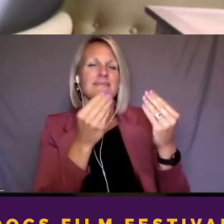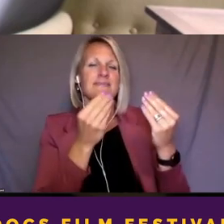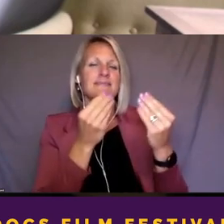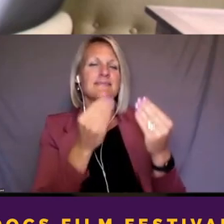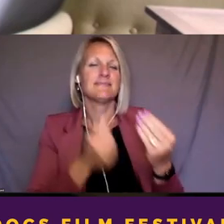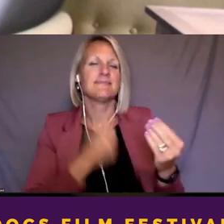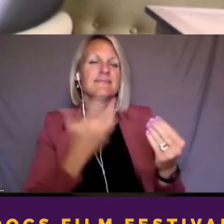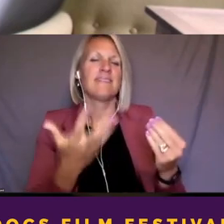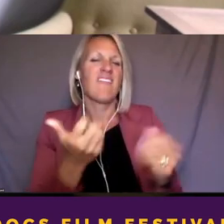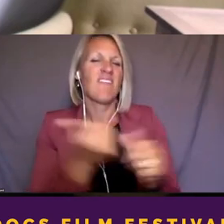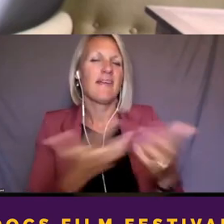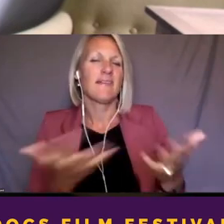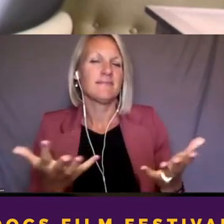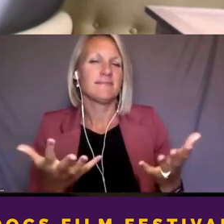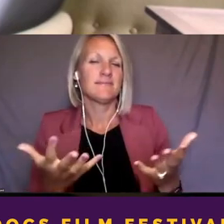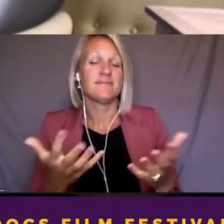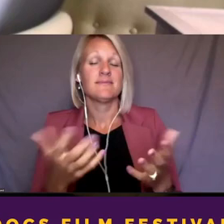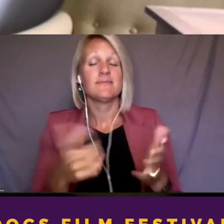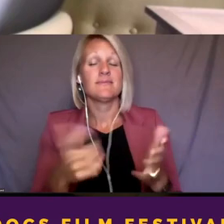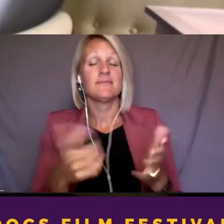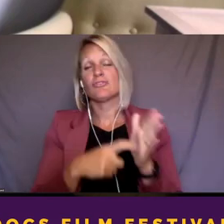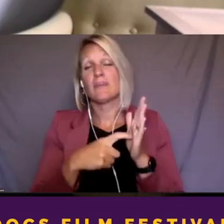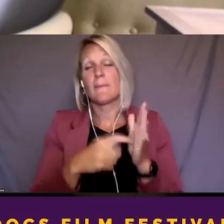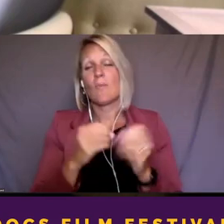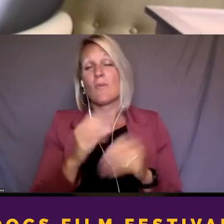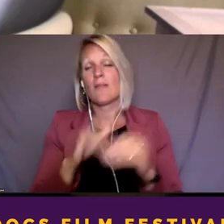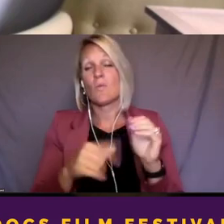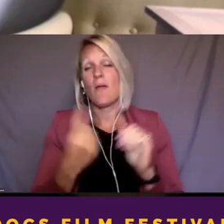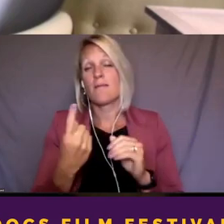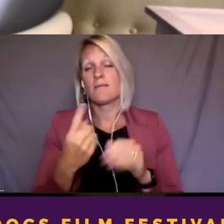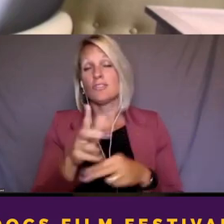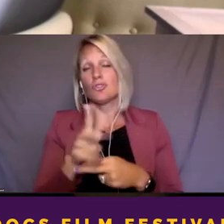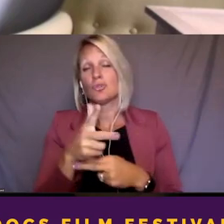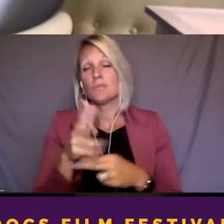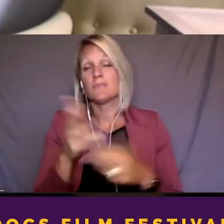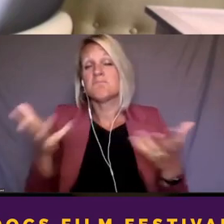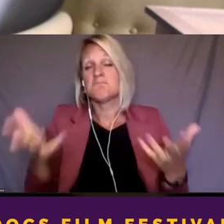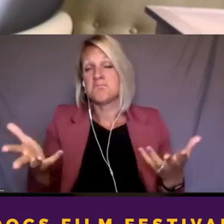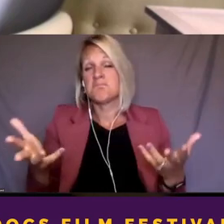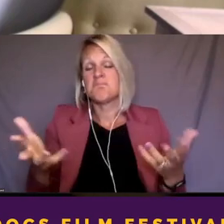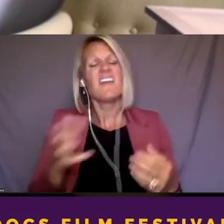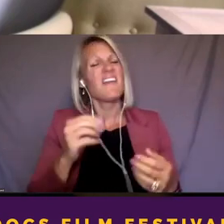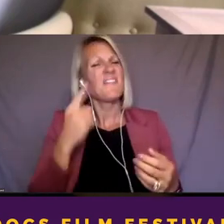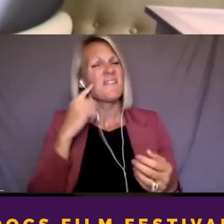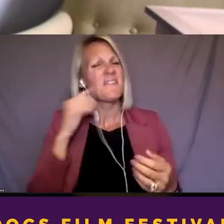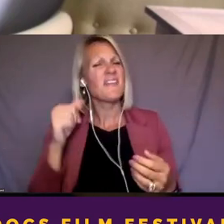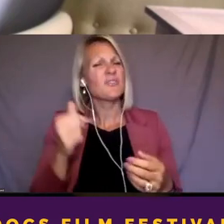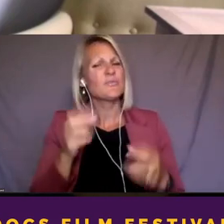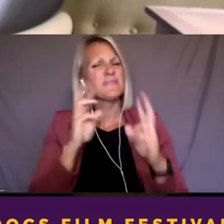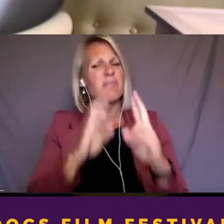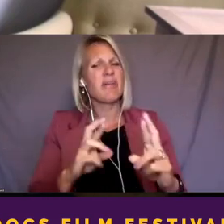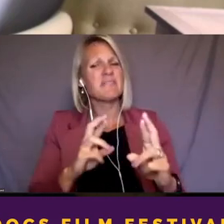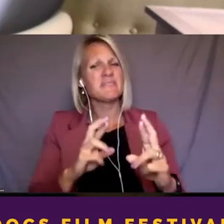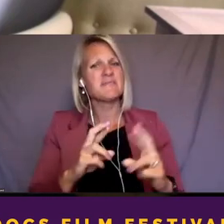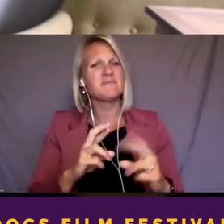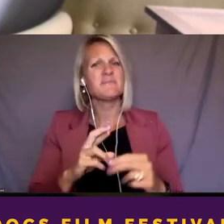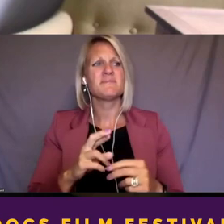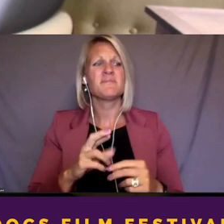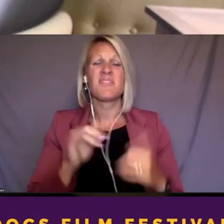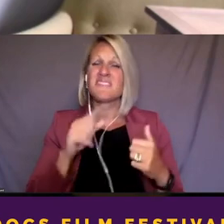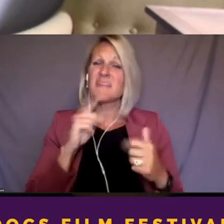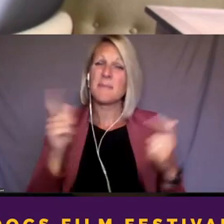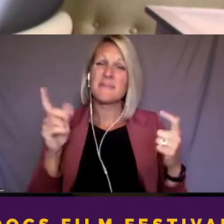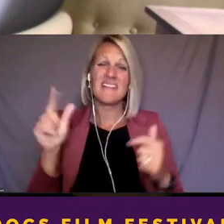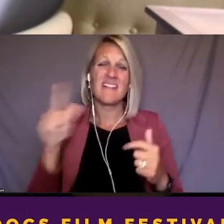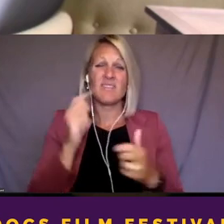took multiple shoots with some of these people and not just, you know, I think just respecting that this is a really big deal for